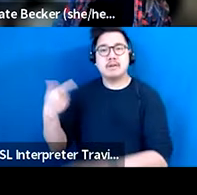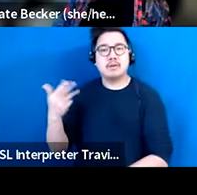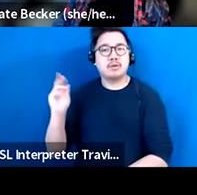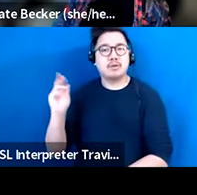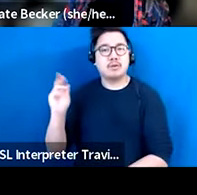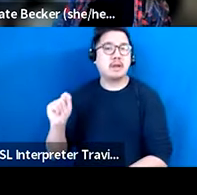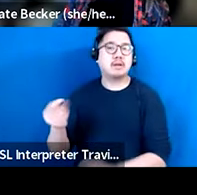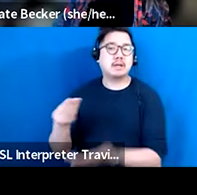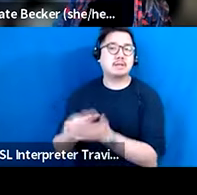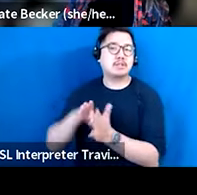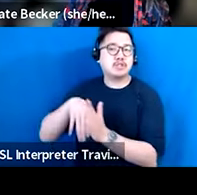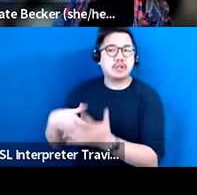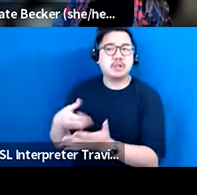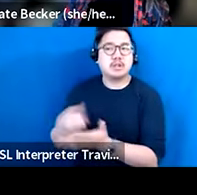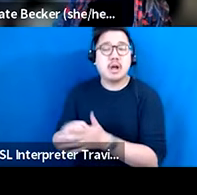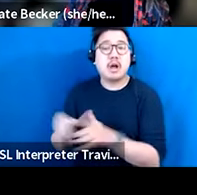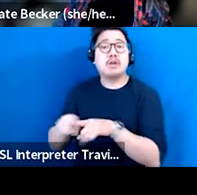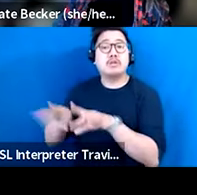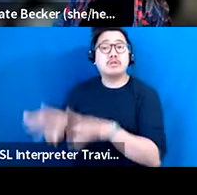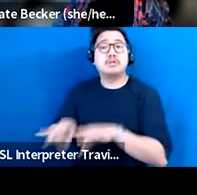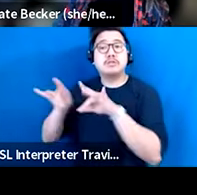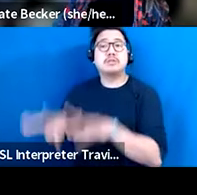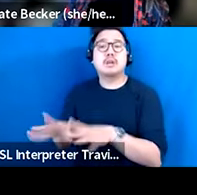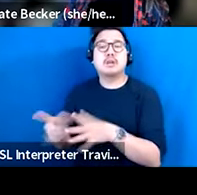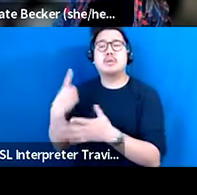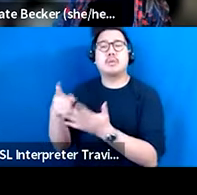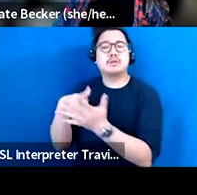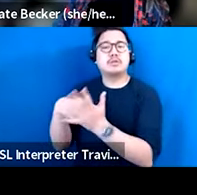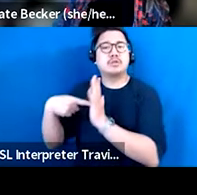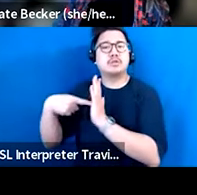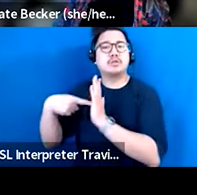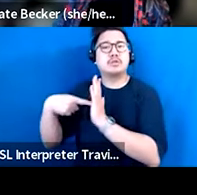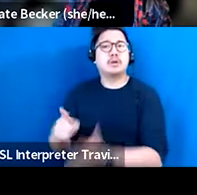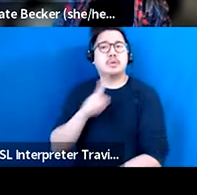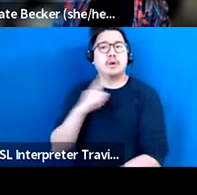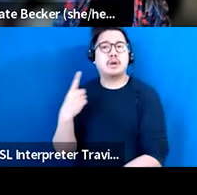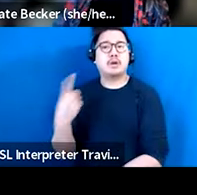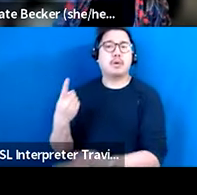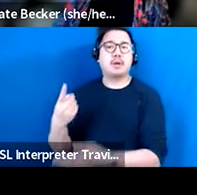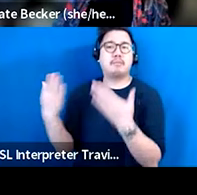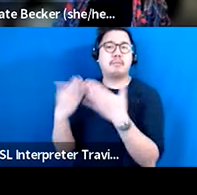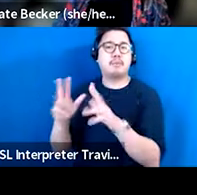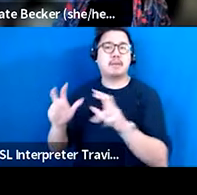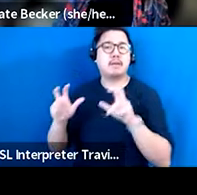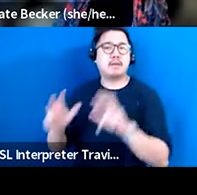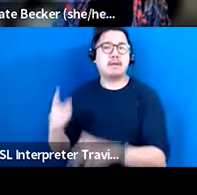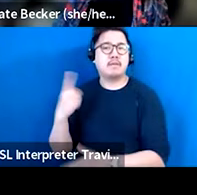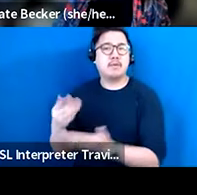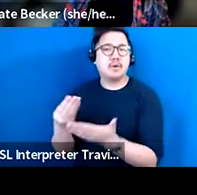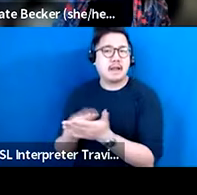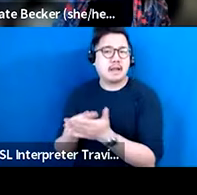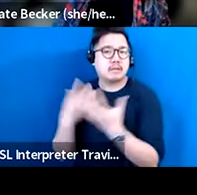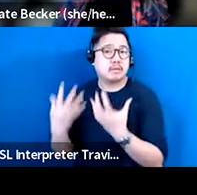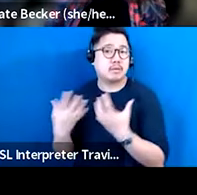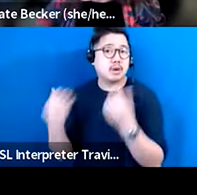funding spending, showing that arts and culture is one of the highest leveraged public investments you can make for economic recovery,